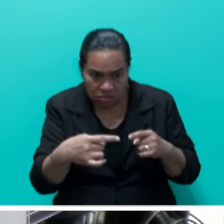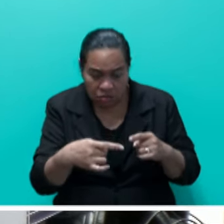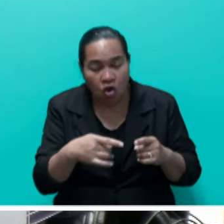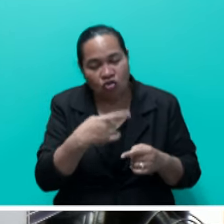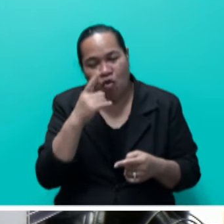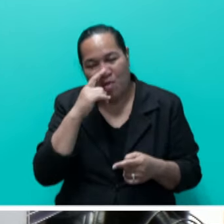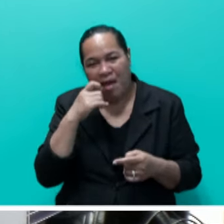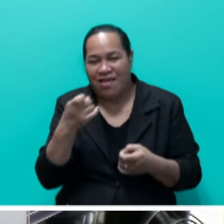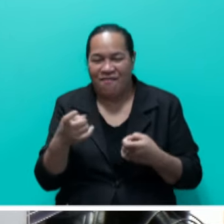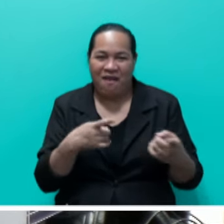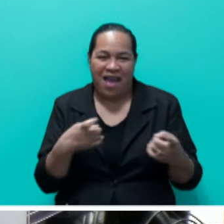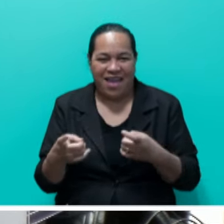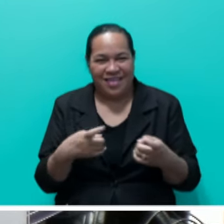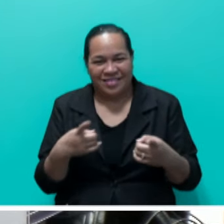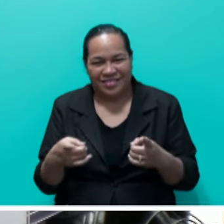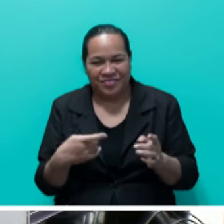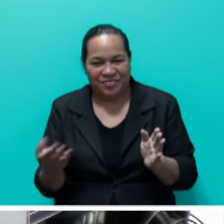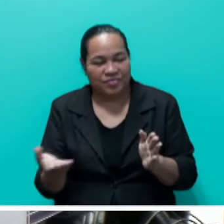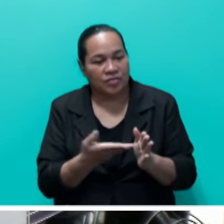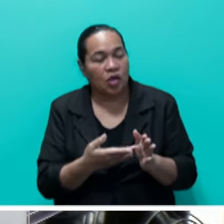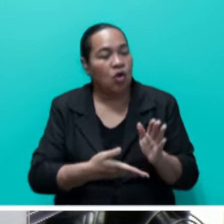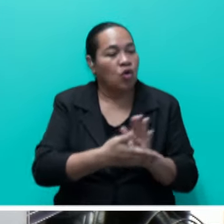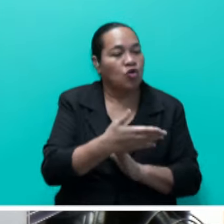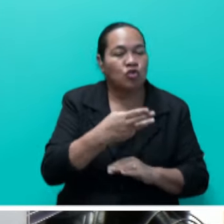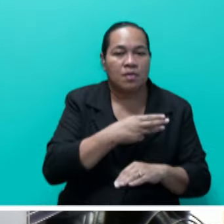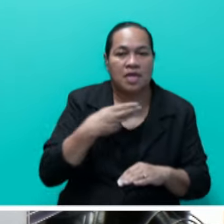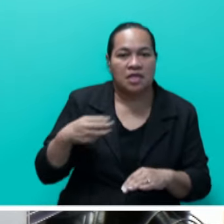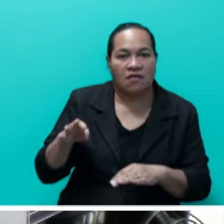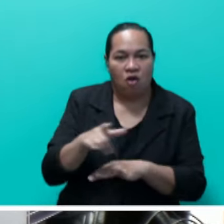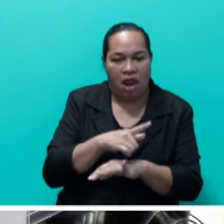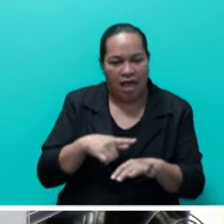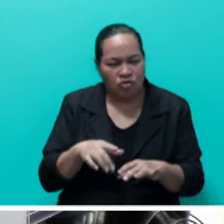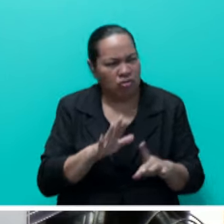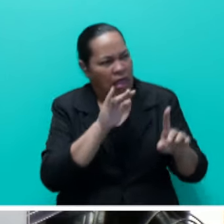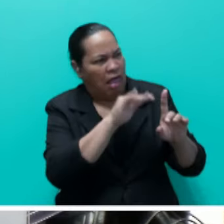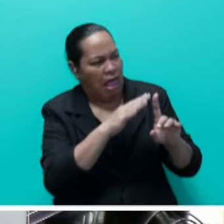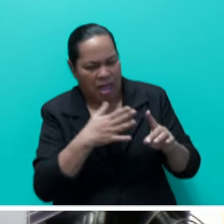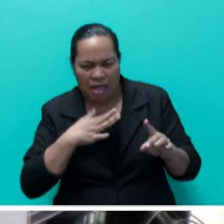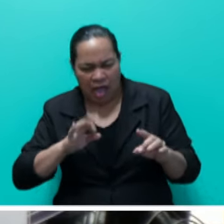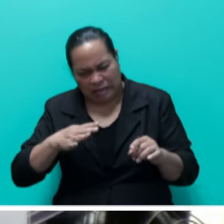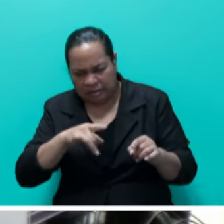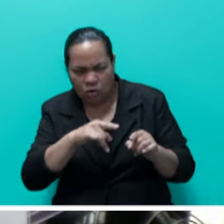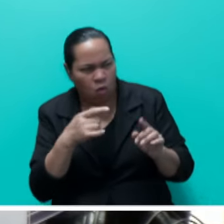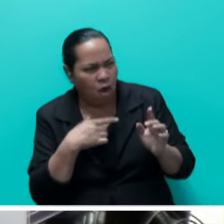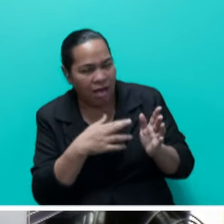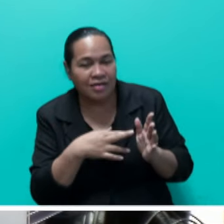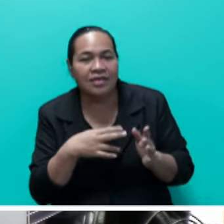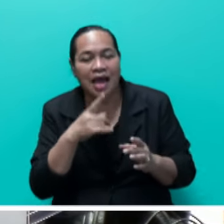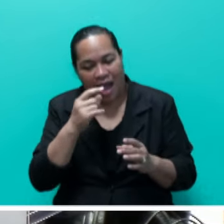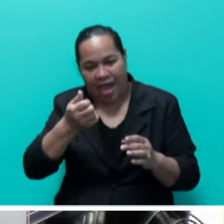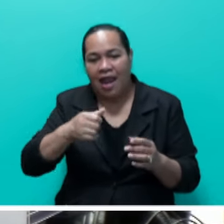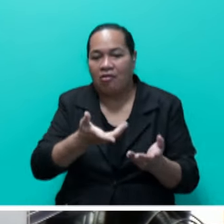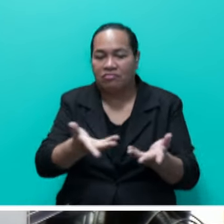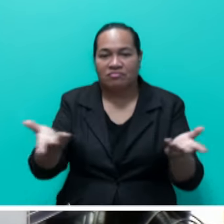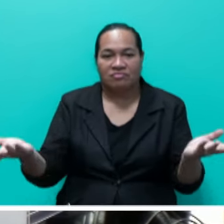to submit objections to the Office of the Minister for Lands should they wish to do so. At the end of the objection